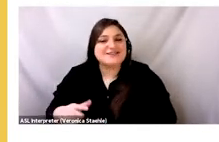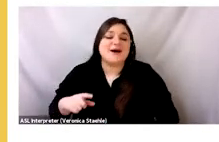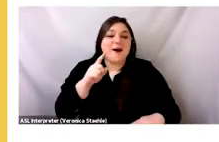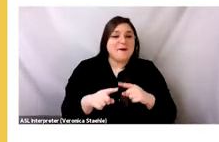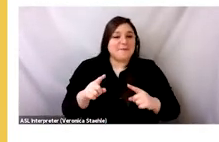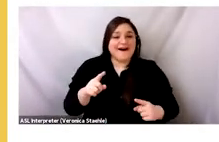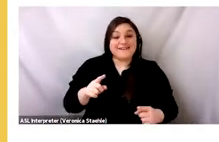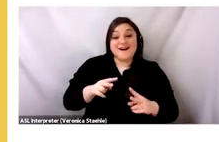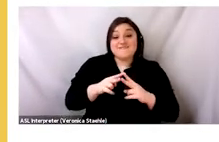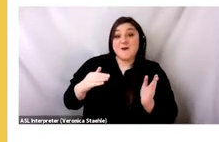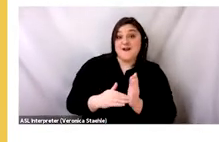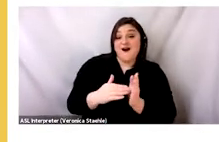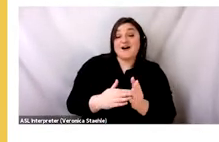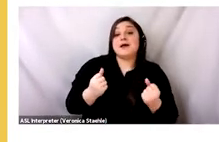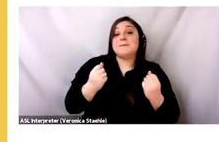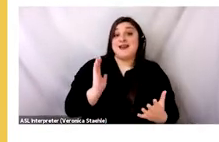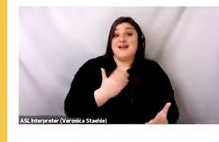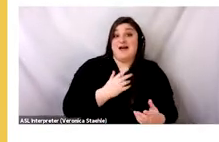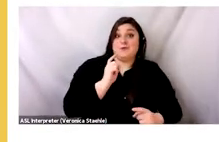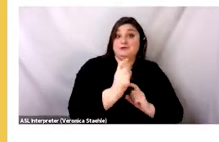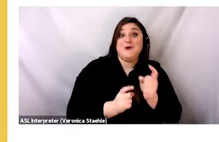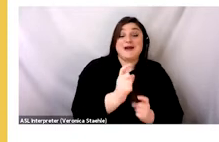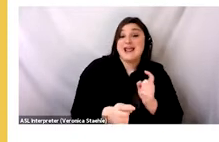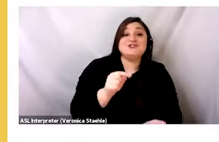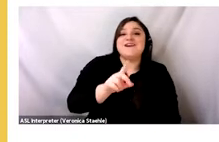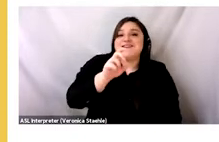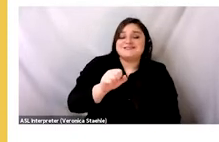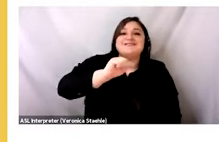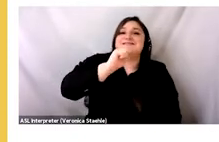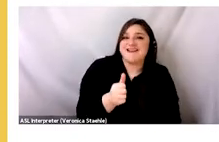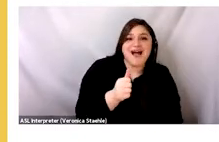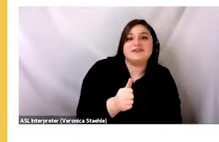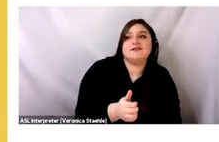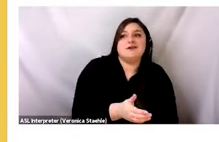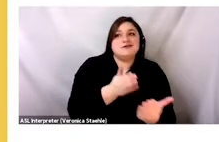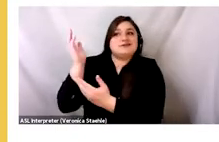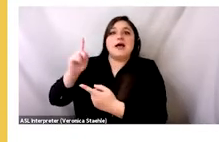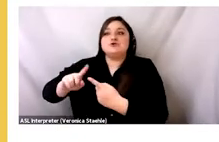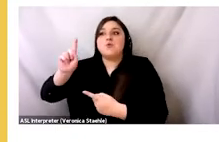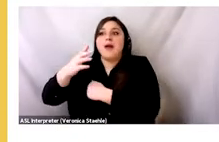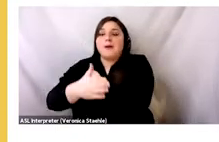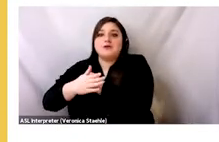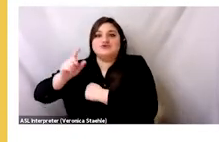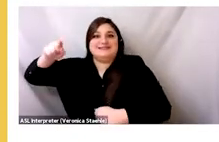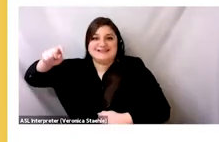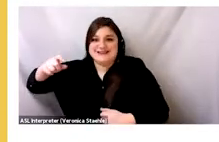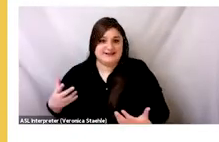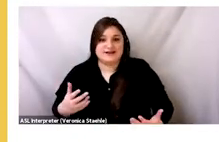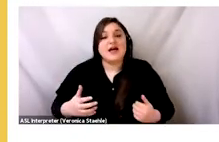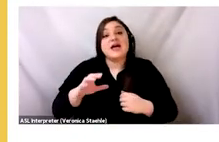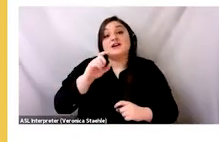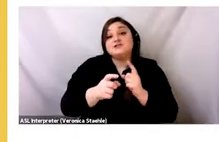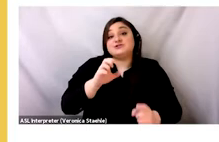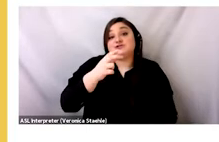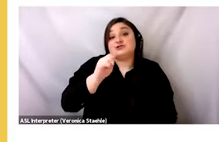new, that's one reason why very little of what we donate actually stays in the Global North. Charities can only manage to sell 10% to 20